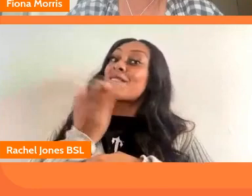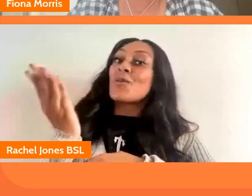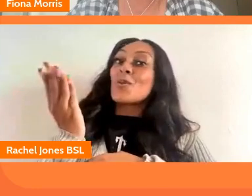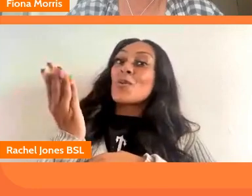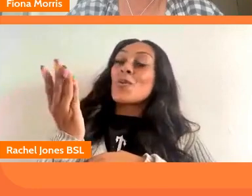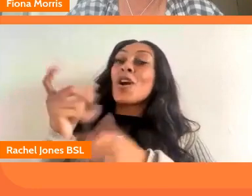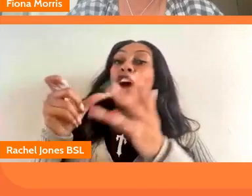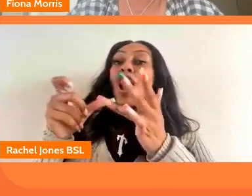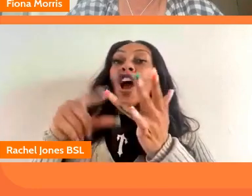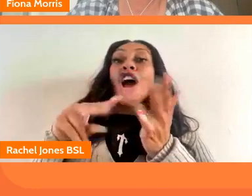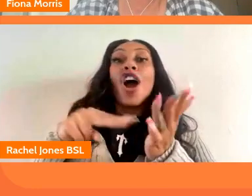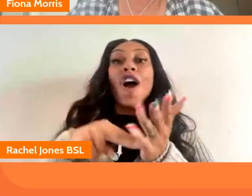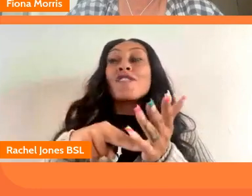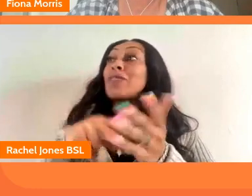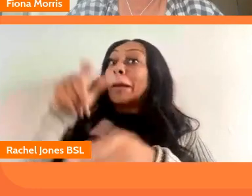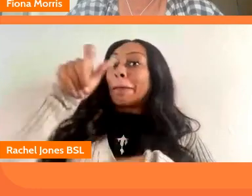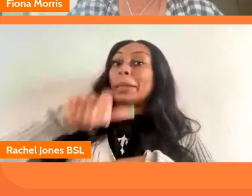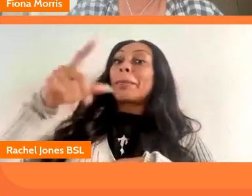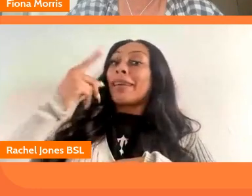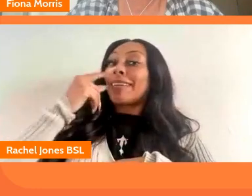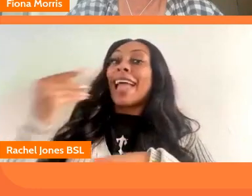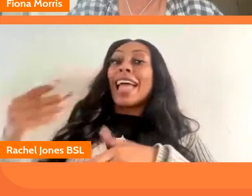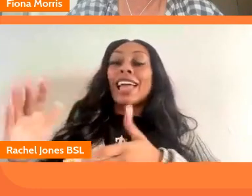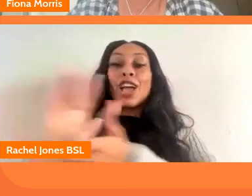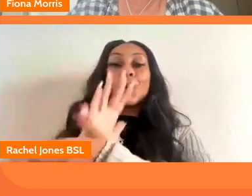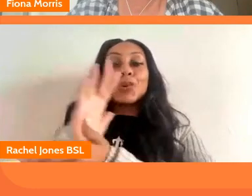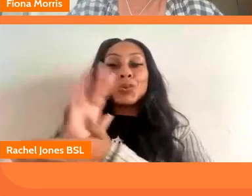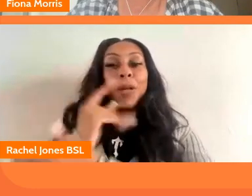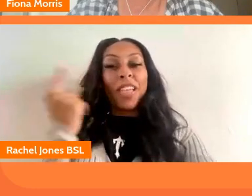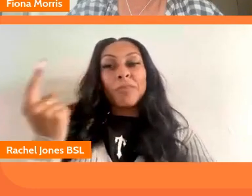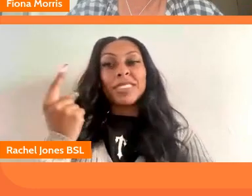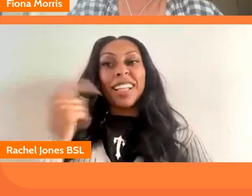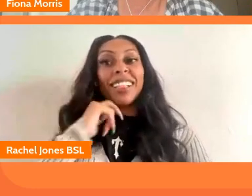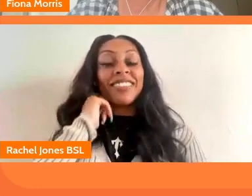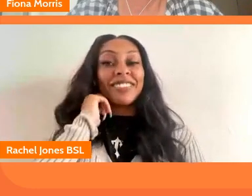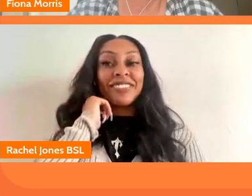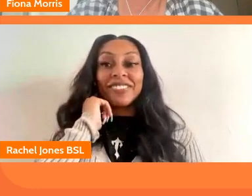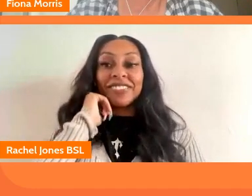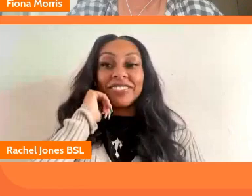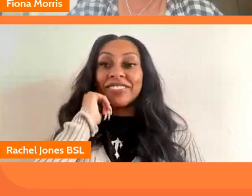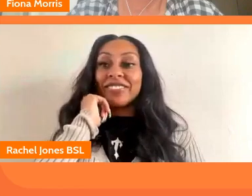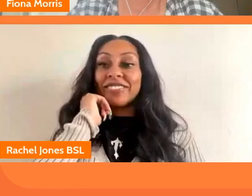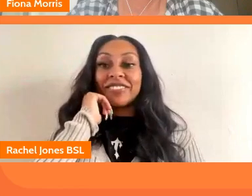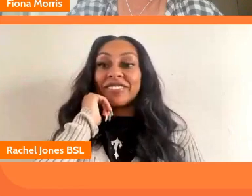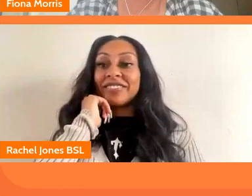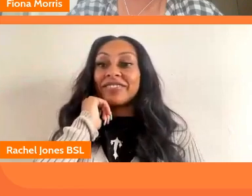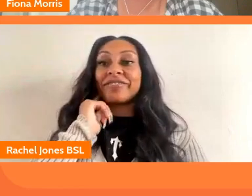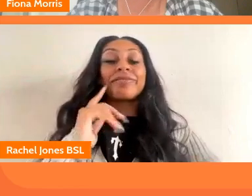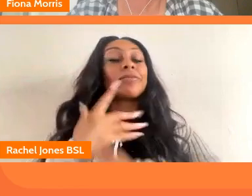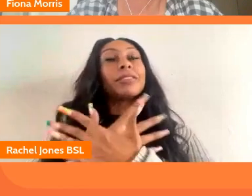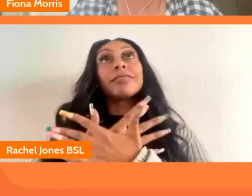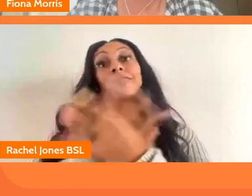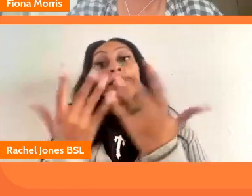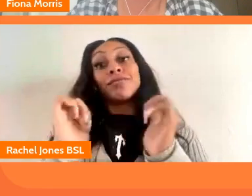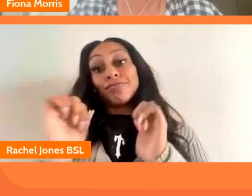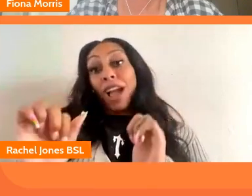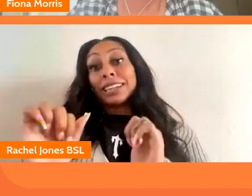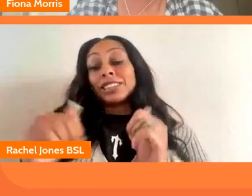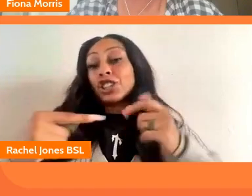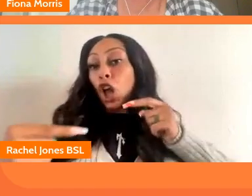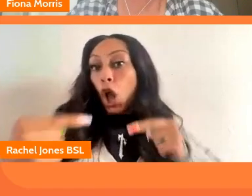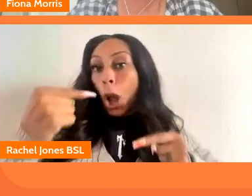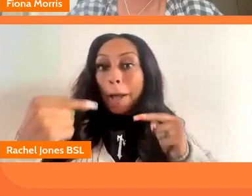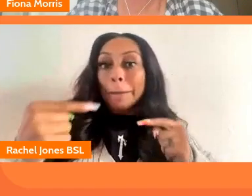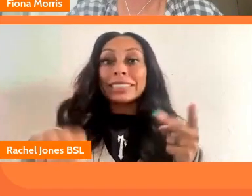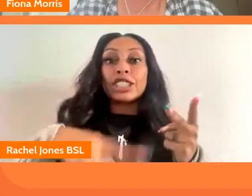and enjoy the other thing i think so that's kind of how from because there is so much kind of competition and space out there isn't there and